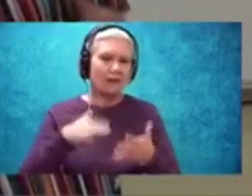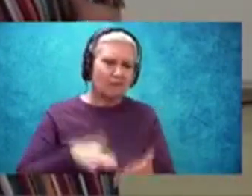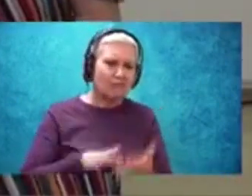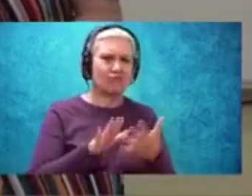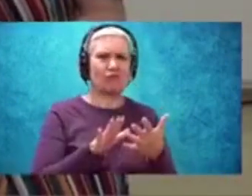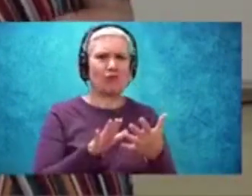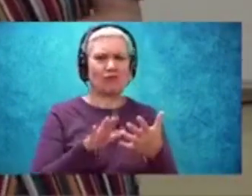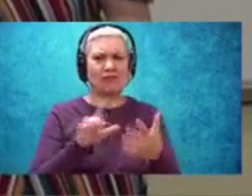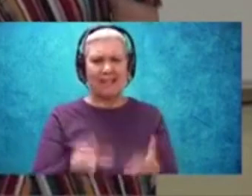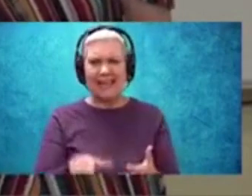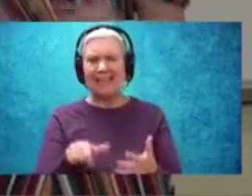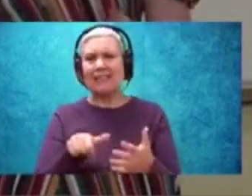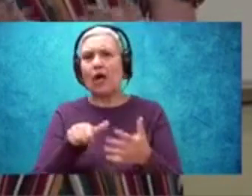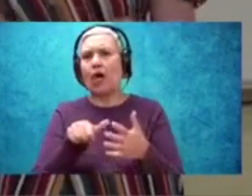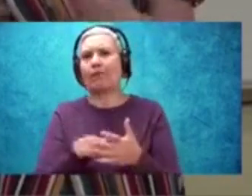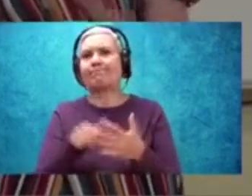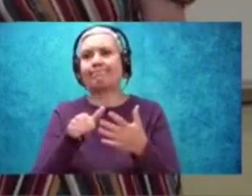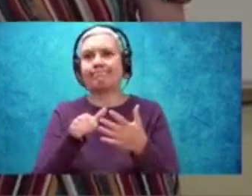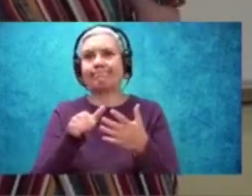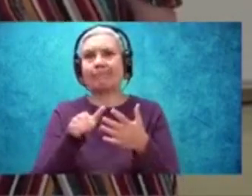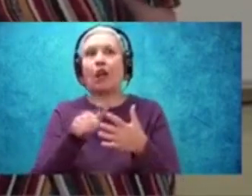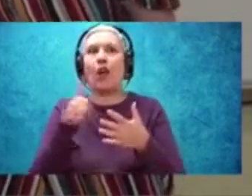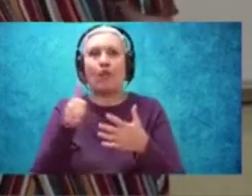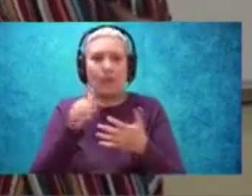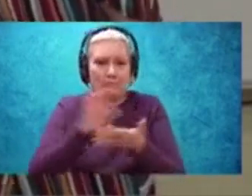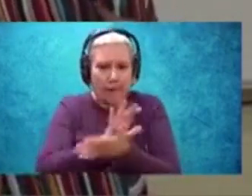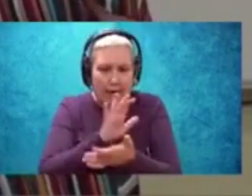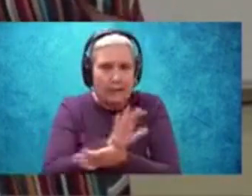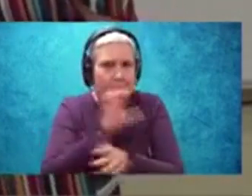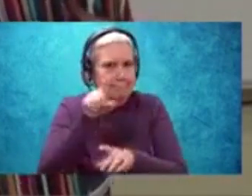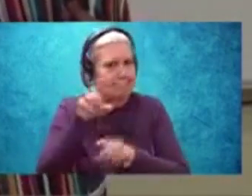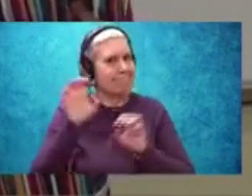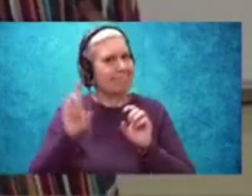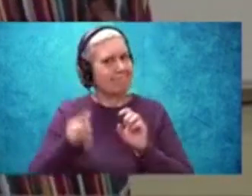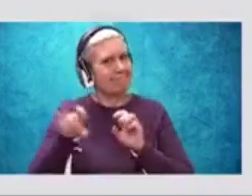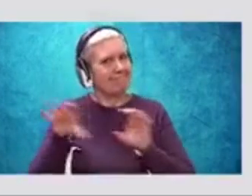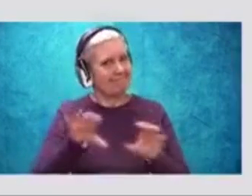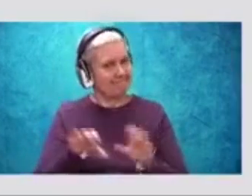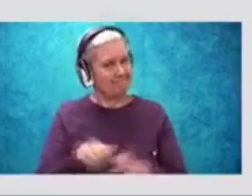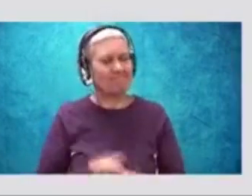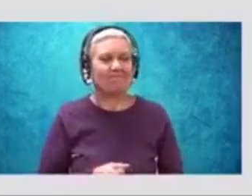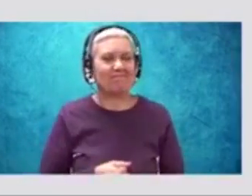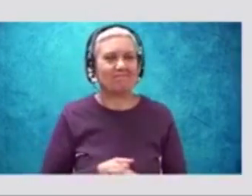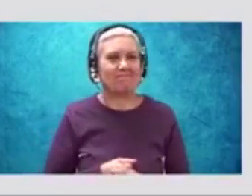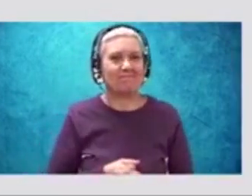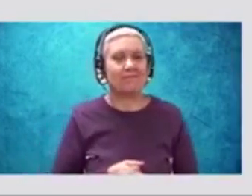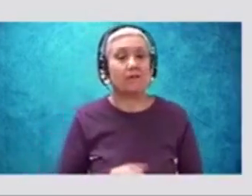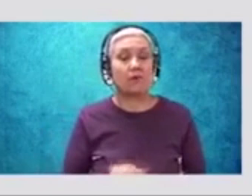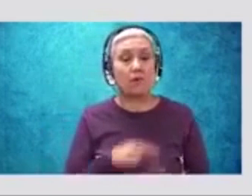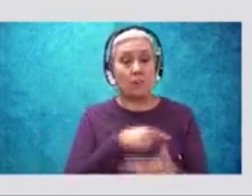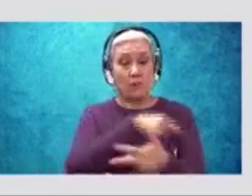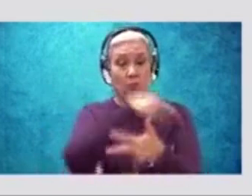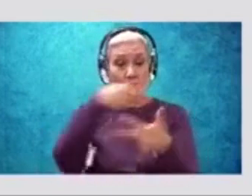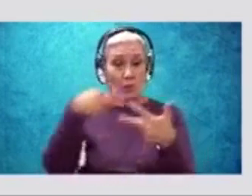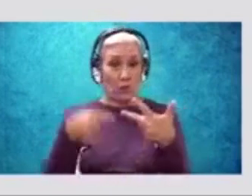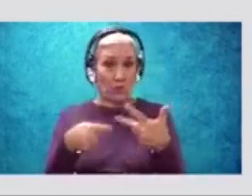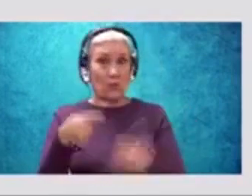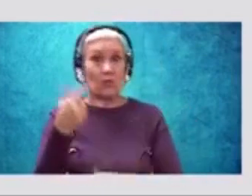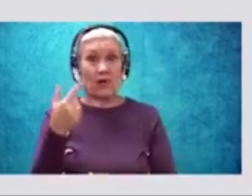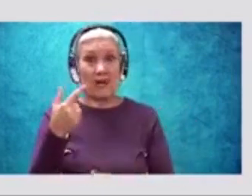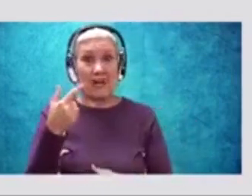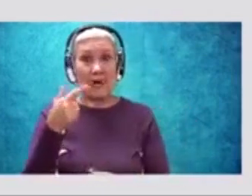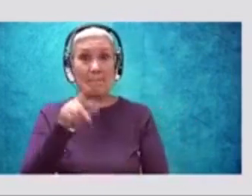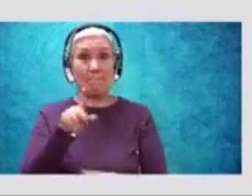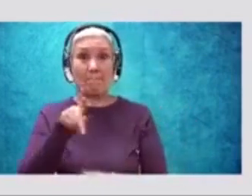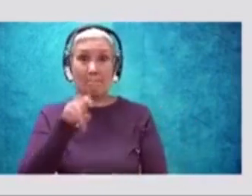that are due this week. Okay? Or at least that you're working on this week. Okay? You have three poems all dealing with the end of